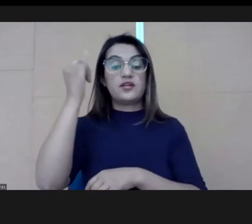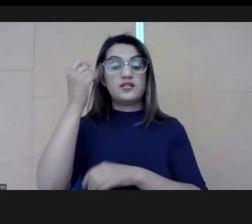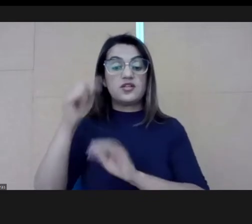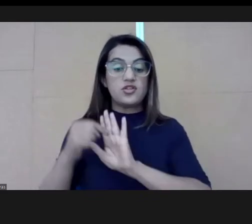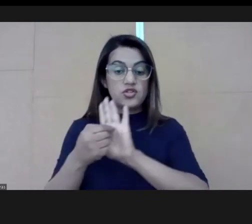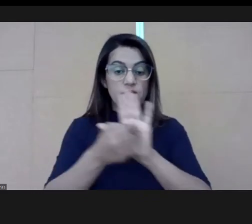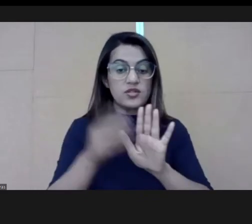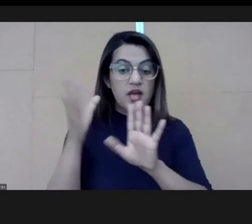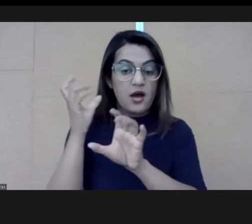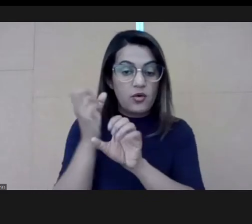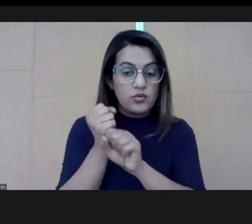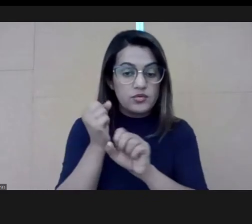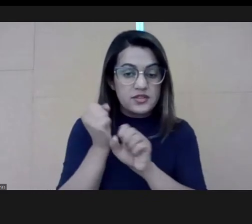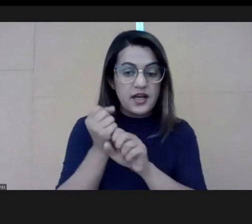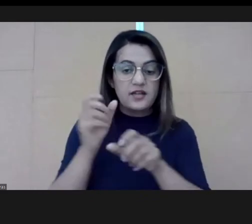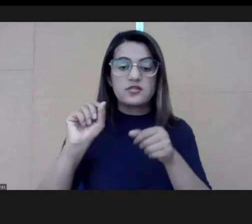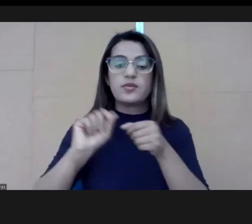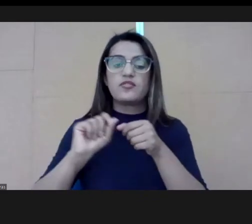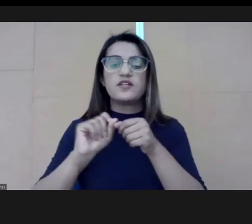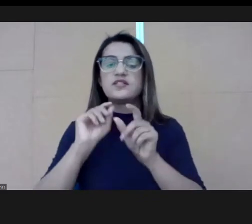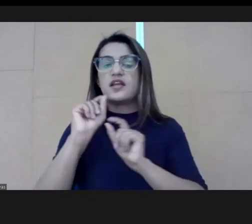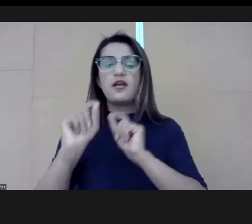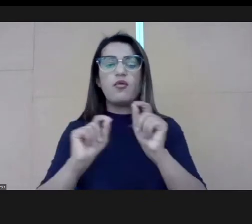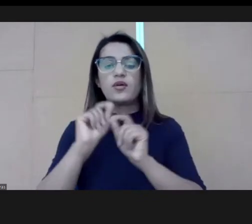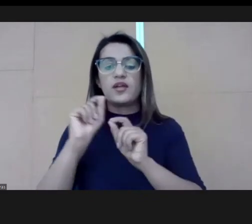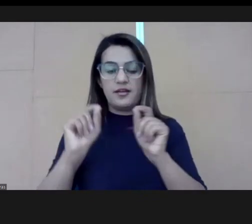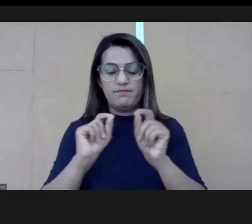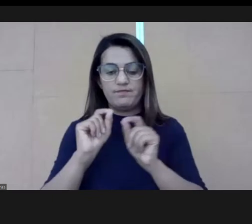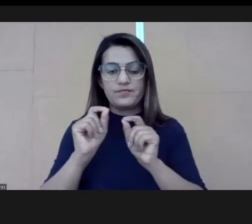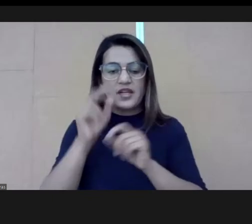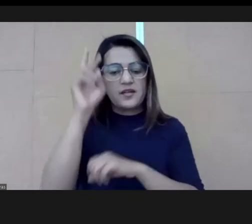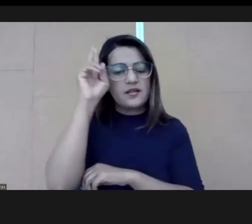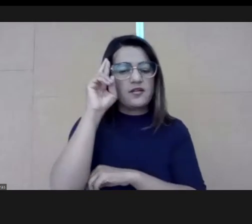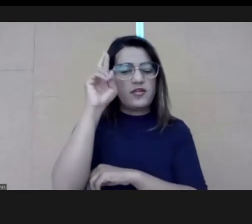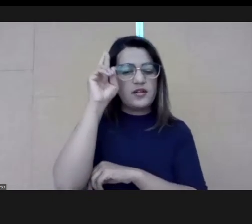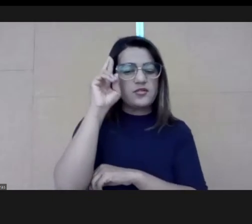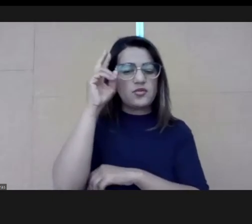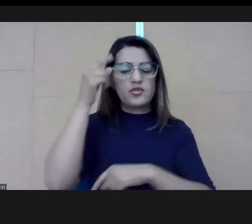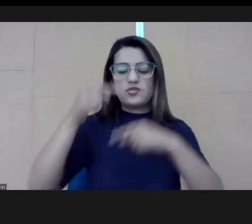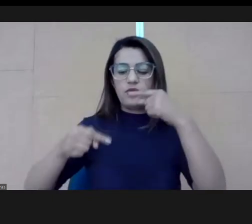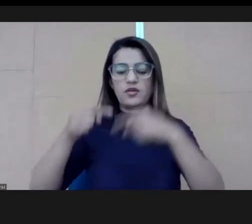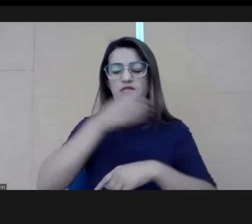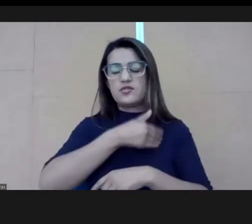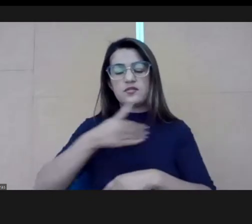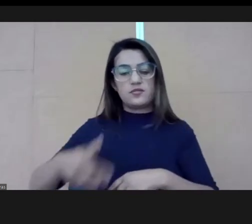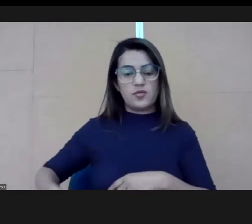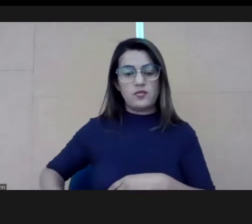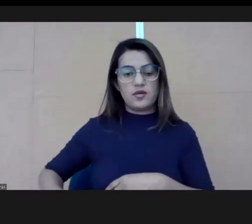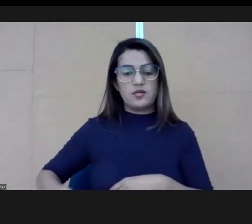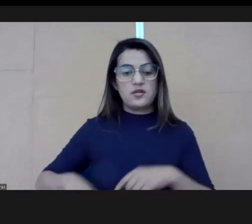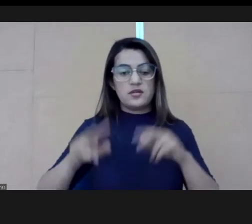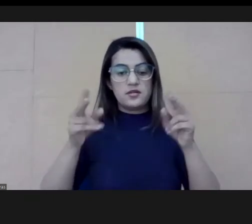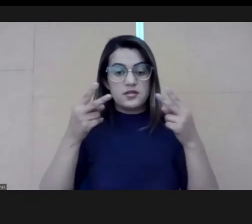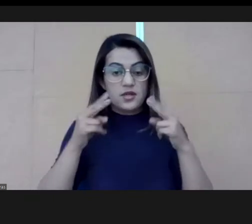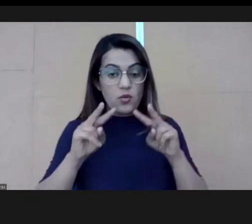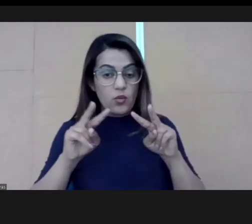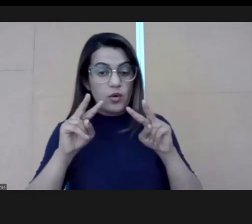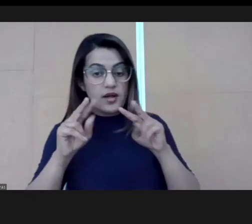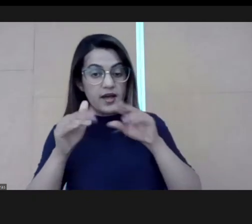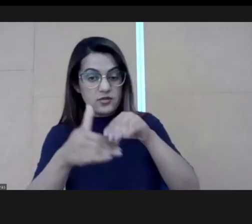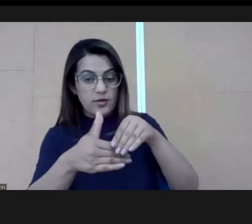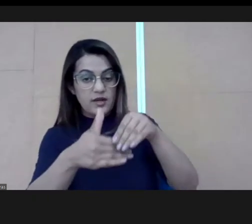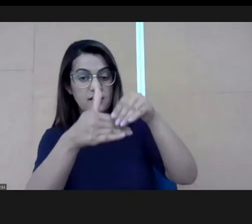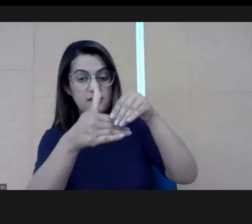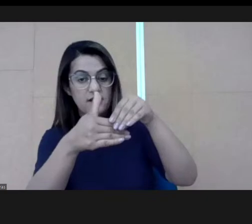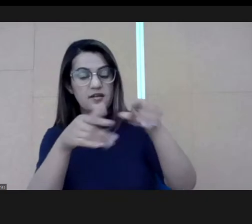importance to take data and do this public reflection, and also that